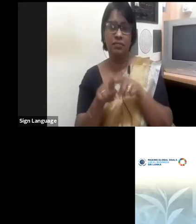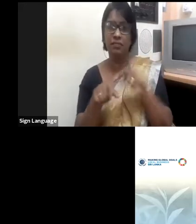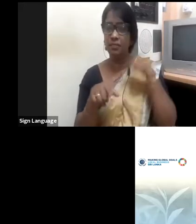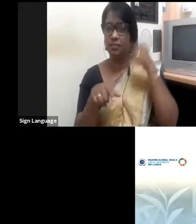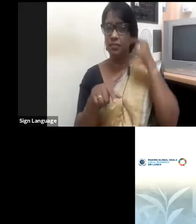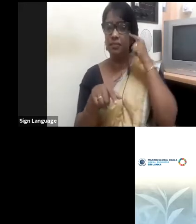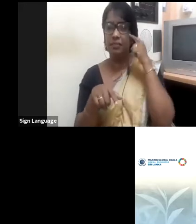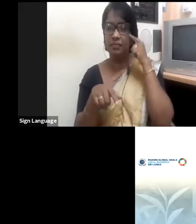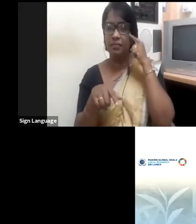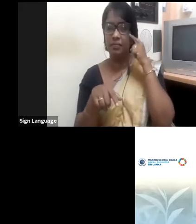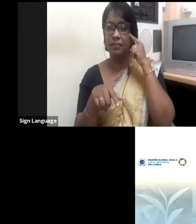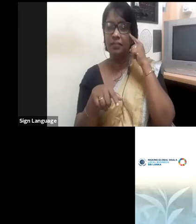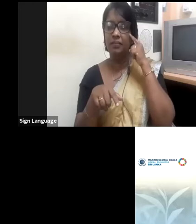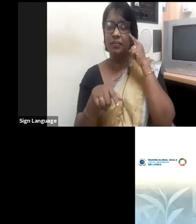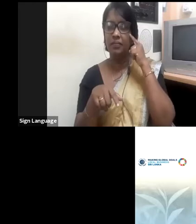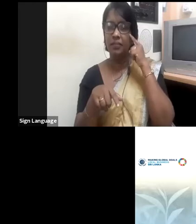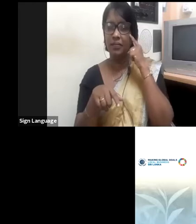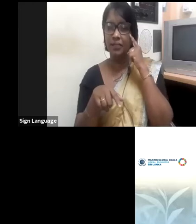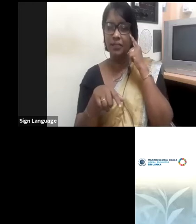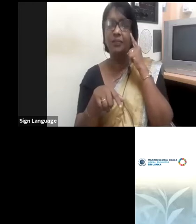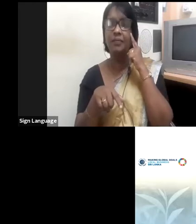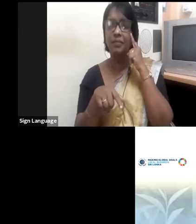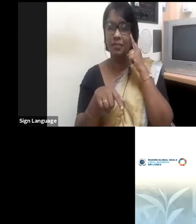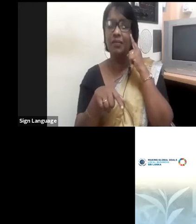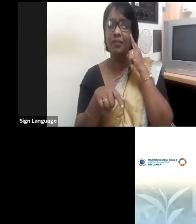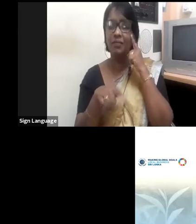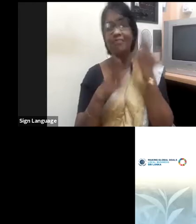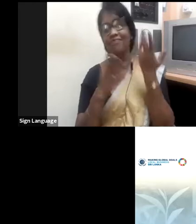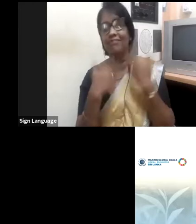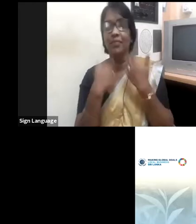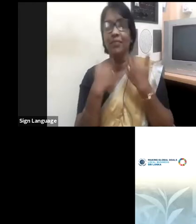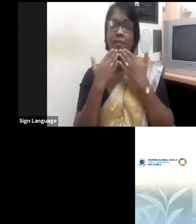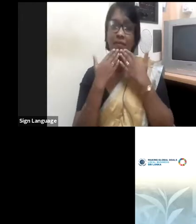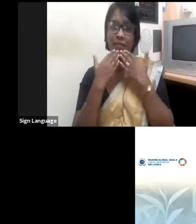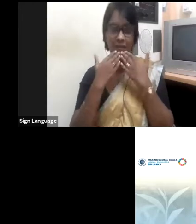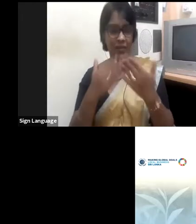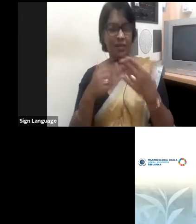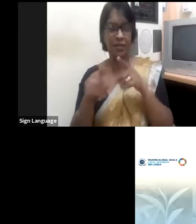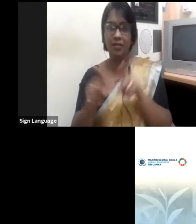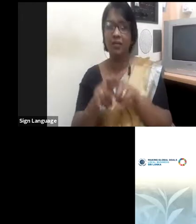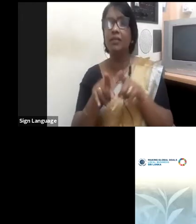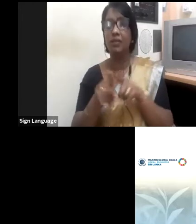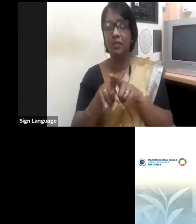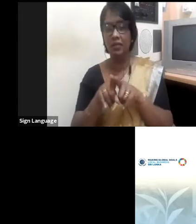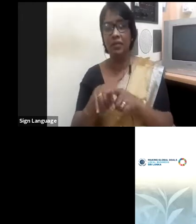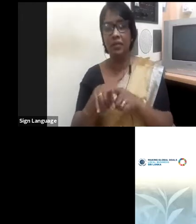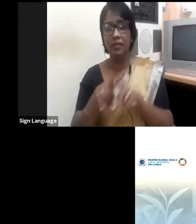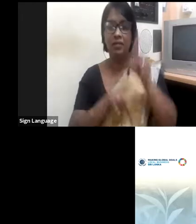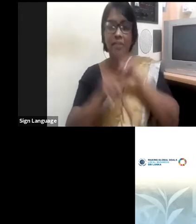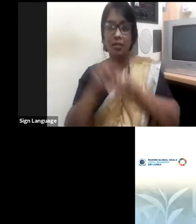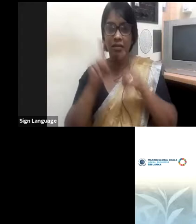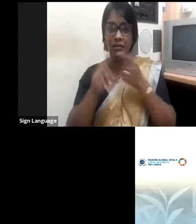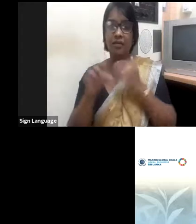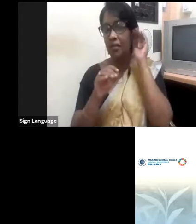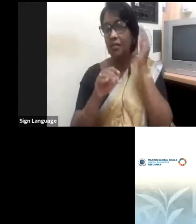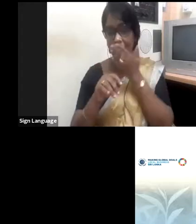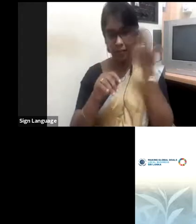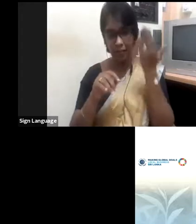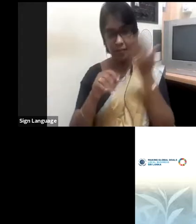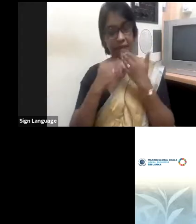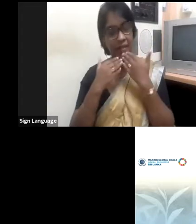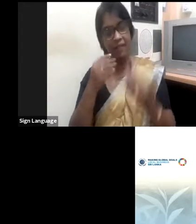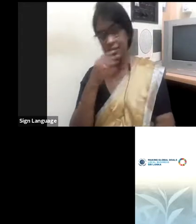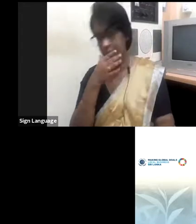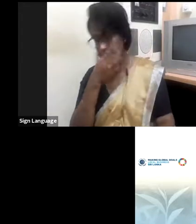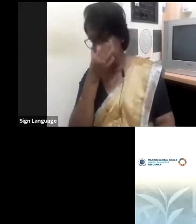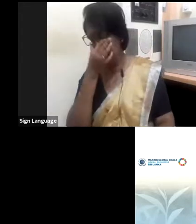So with that, thank you and I look forward to participating in the other discussions later on with the question and answer session. Thank you. Thank